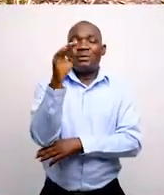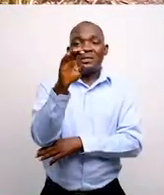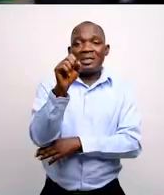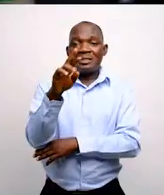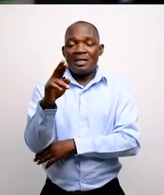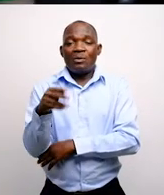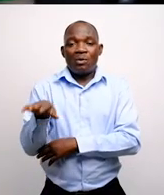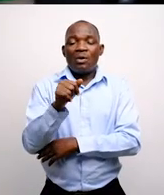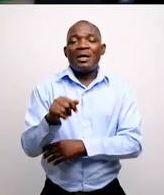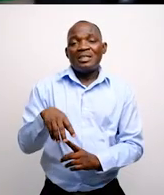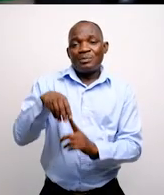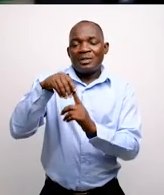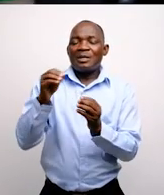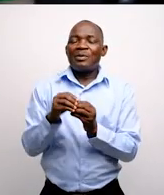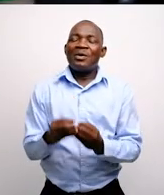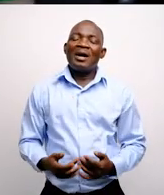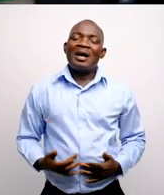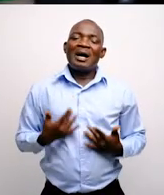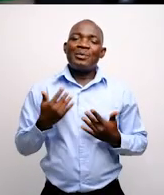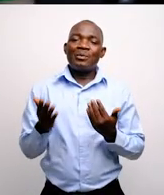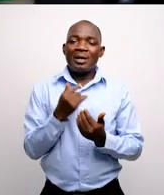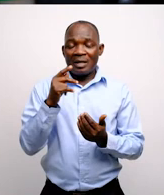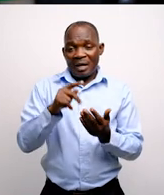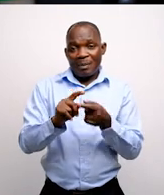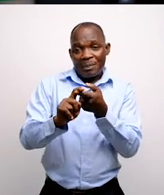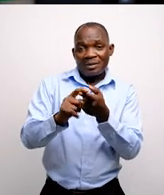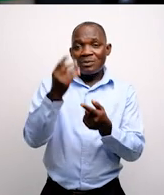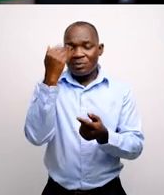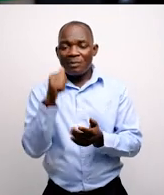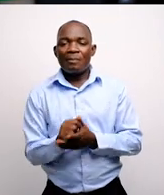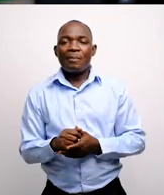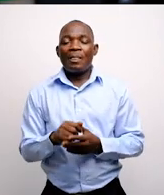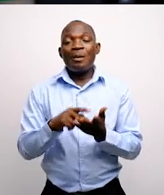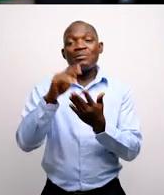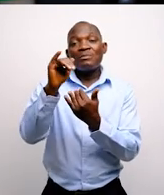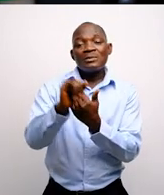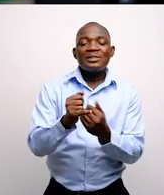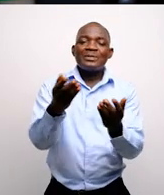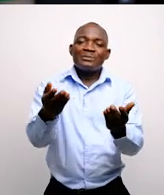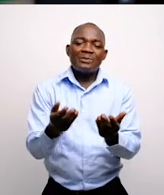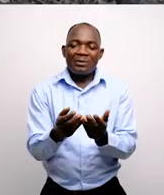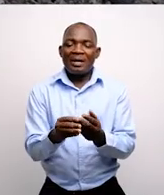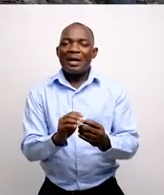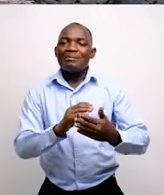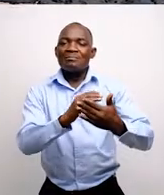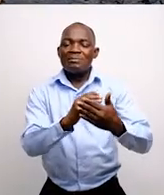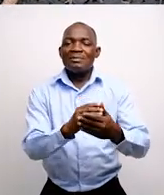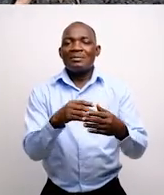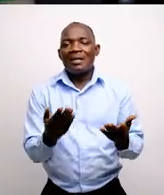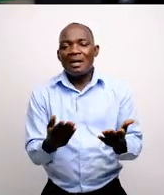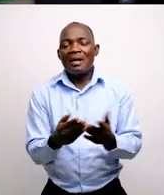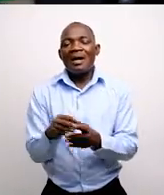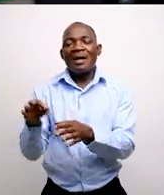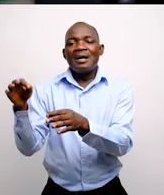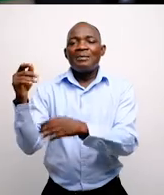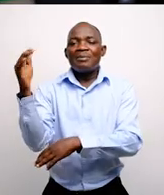CSIR PGI is particularly excited about this partnership because the project seeks to prevent